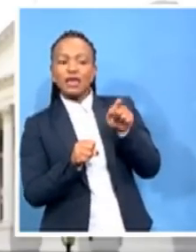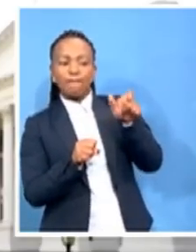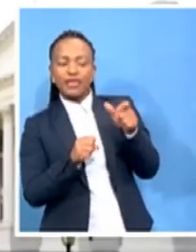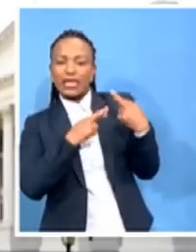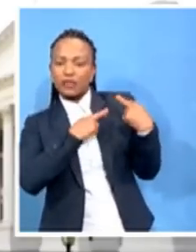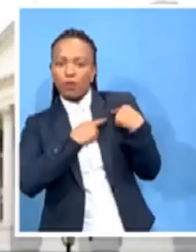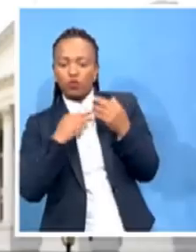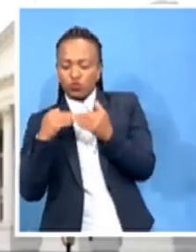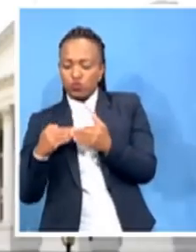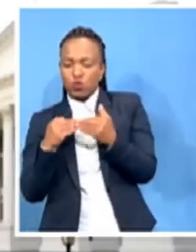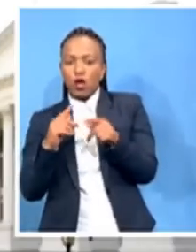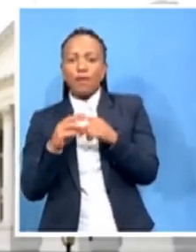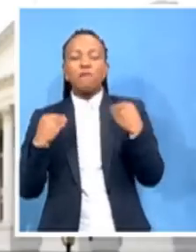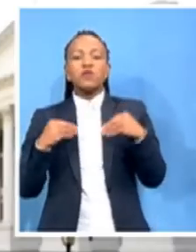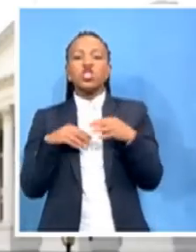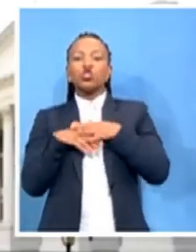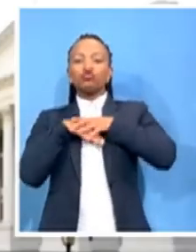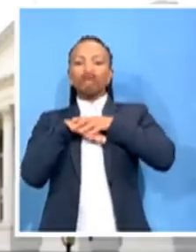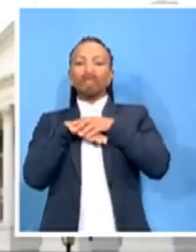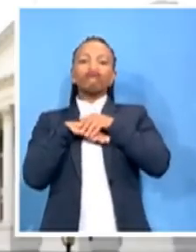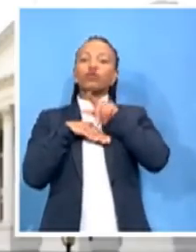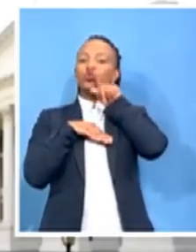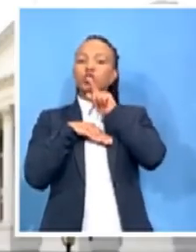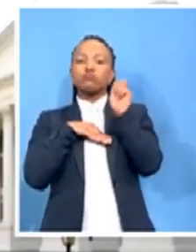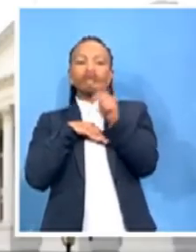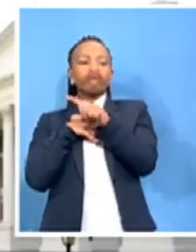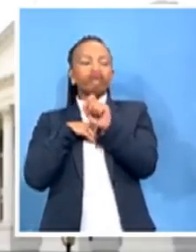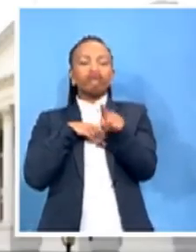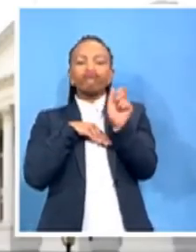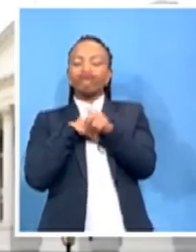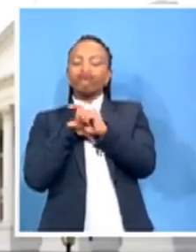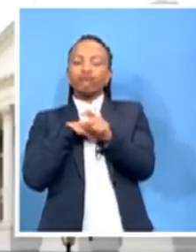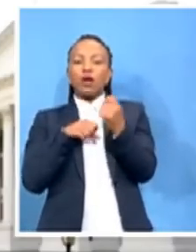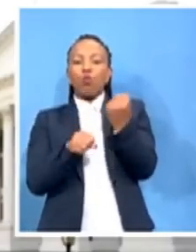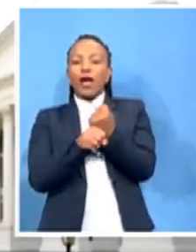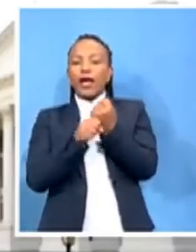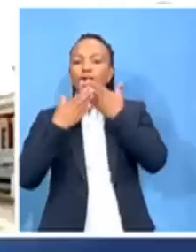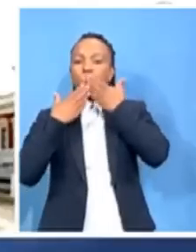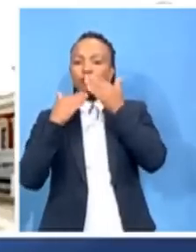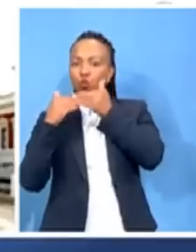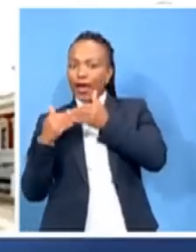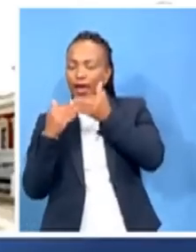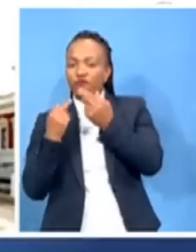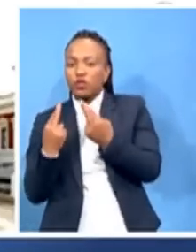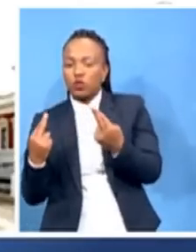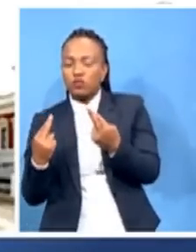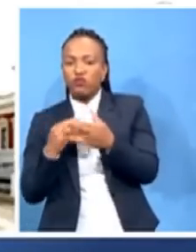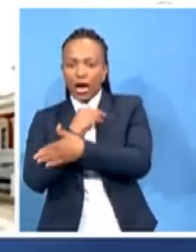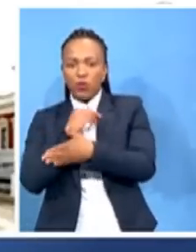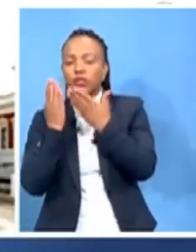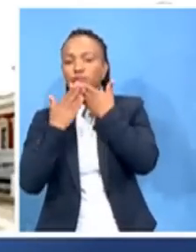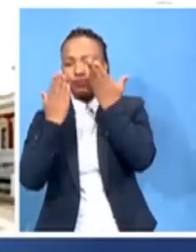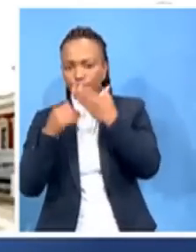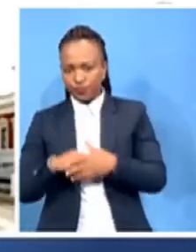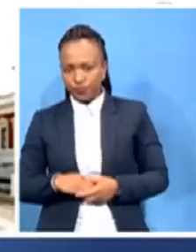instead of taking care of the security of the infrastructure of our country. So the problems